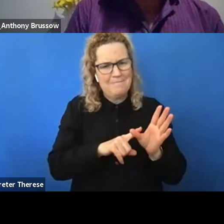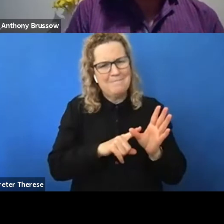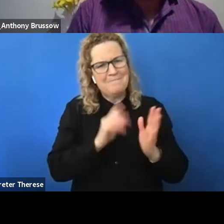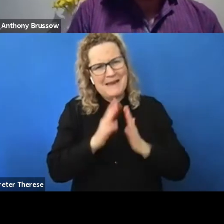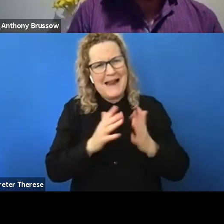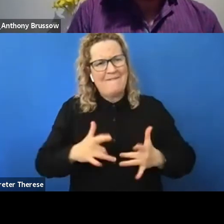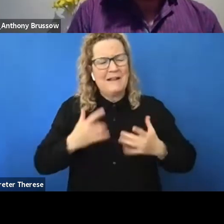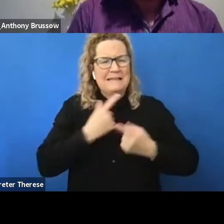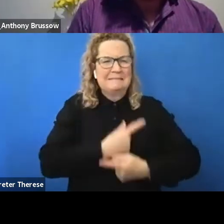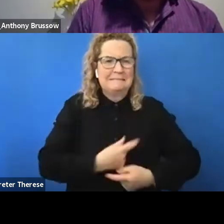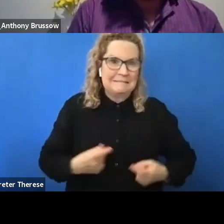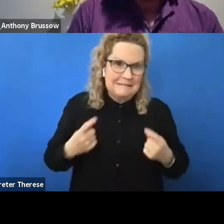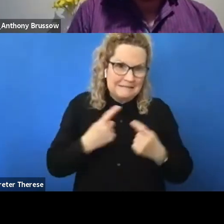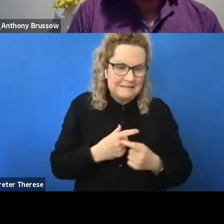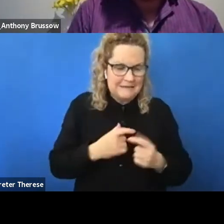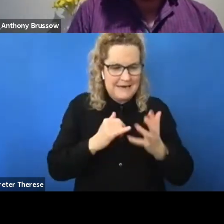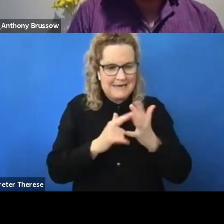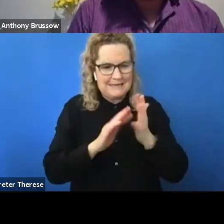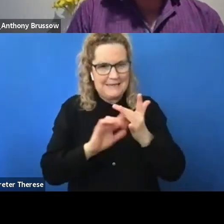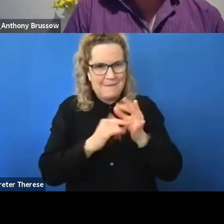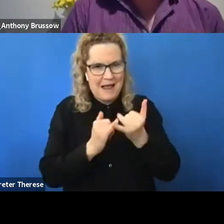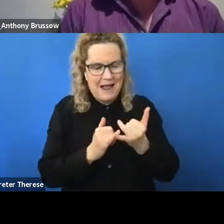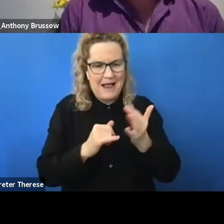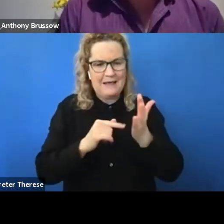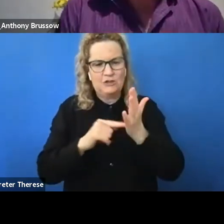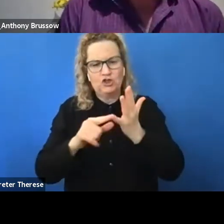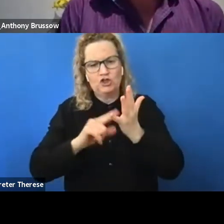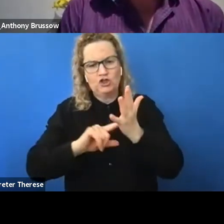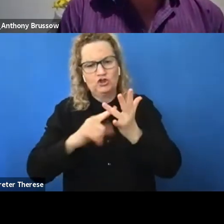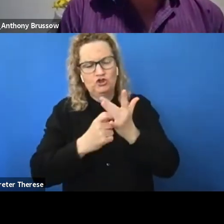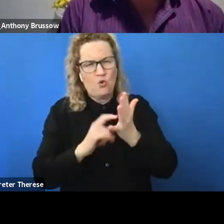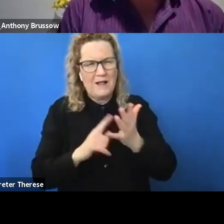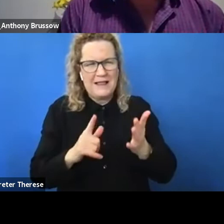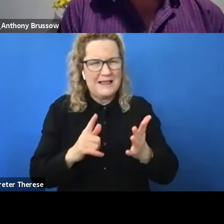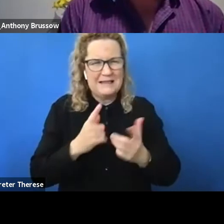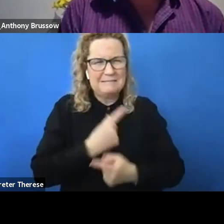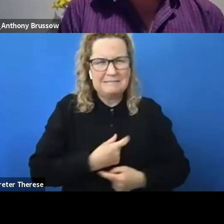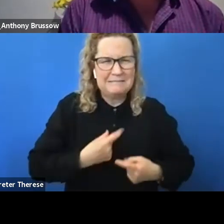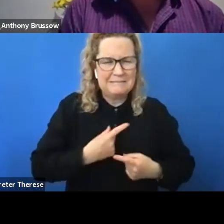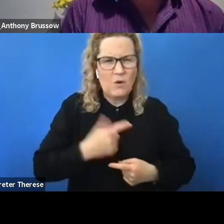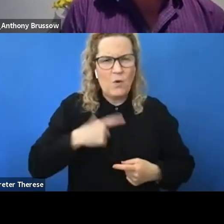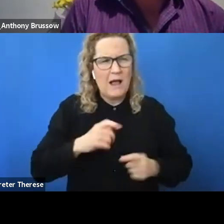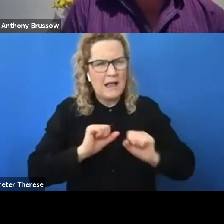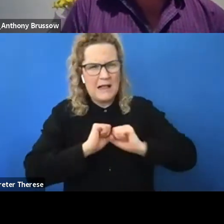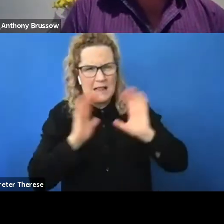seminars and tutorials and not feeling like I was clear on what the expectations were